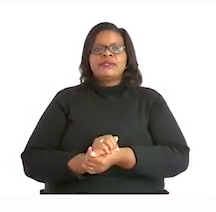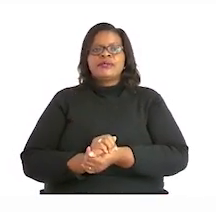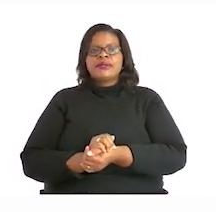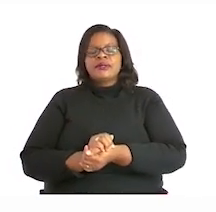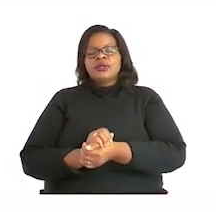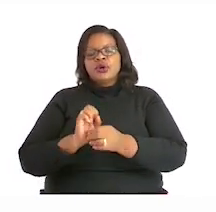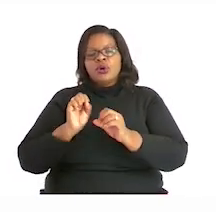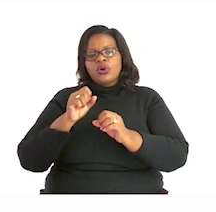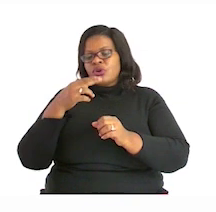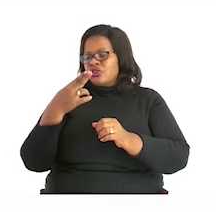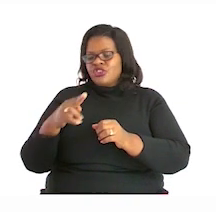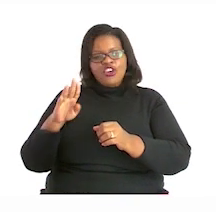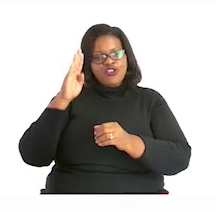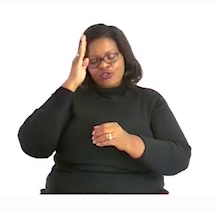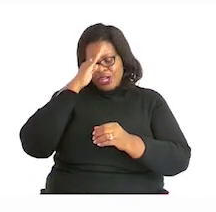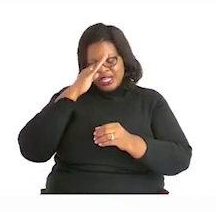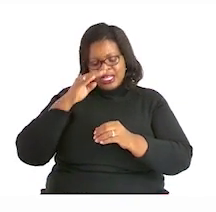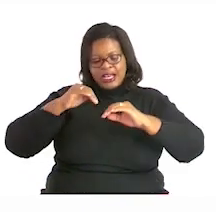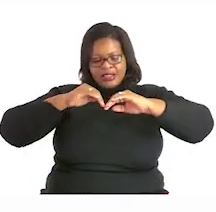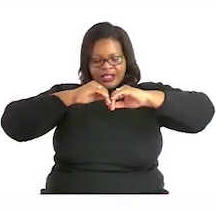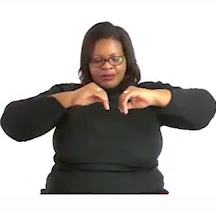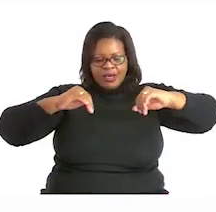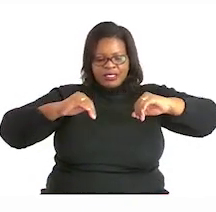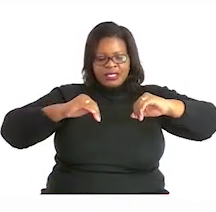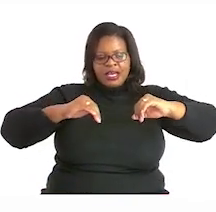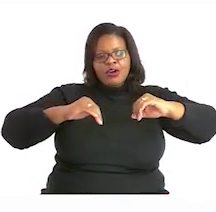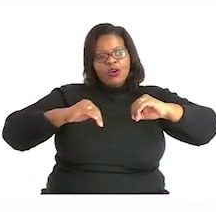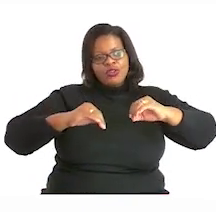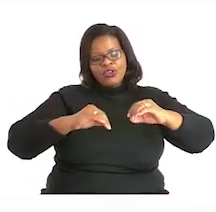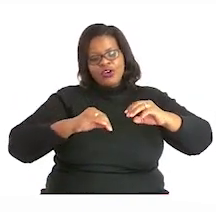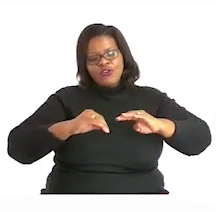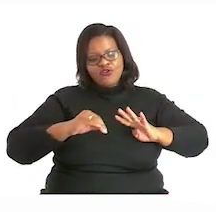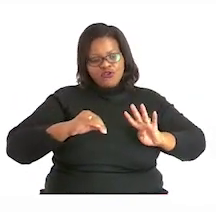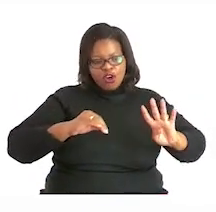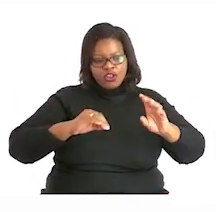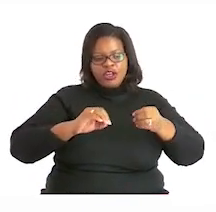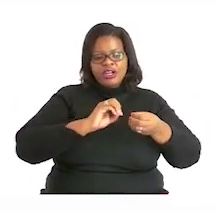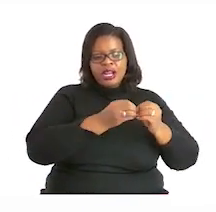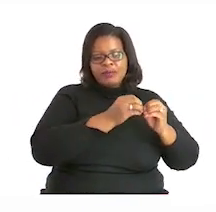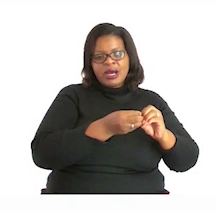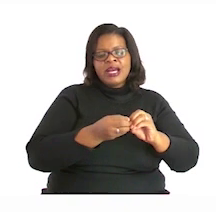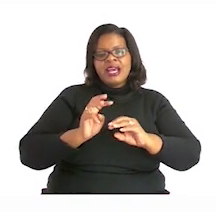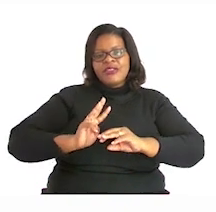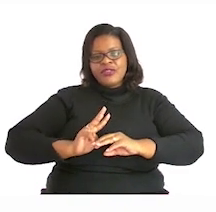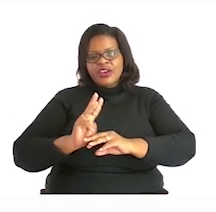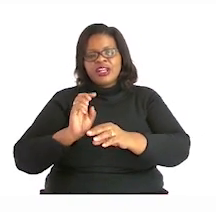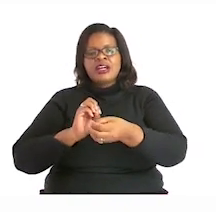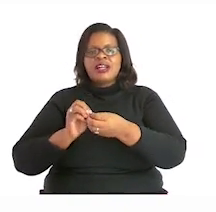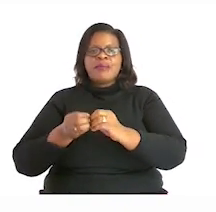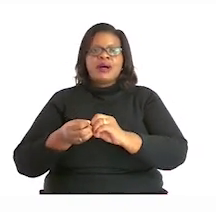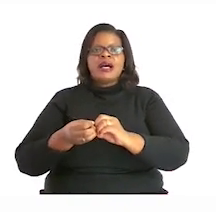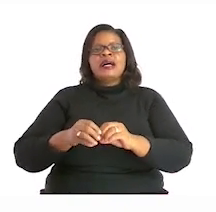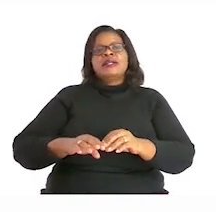should not forget the space between the fourth and the third digit. Number five,